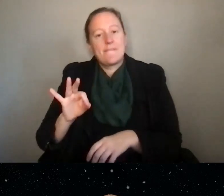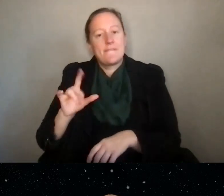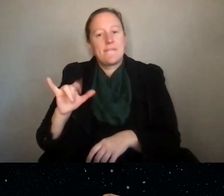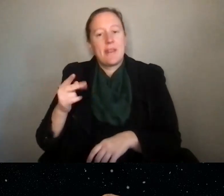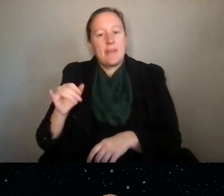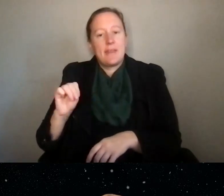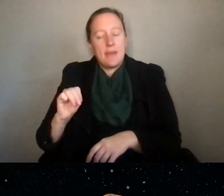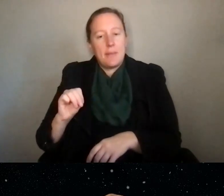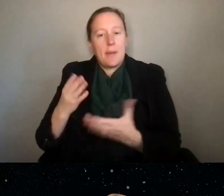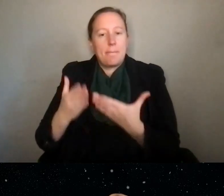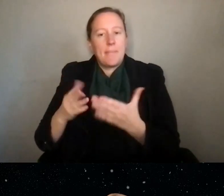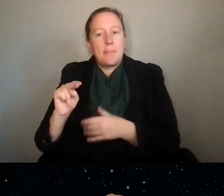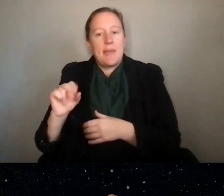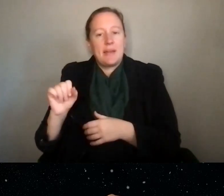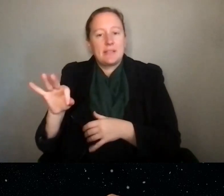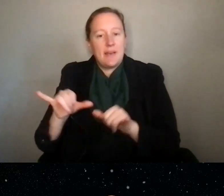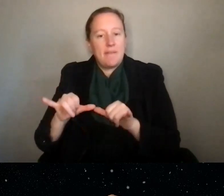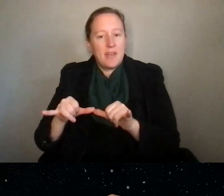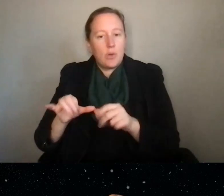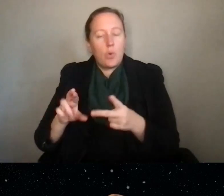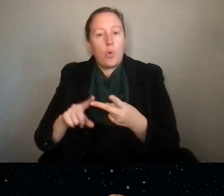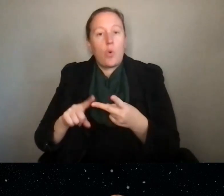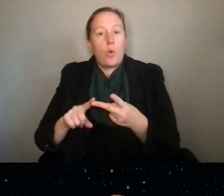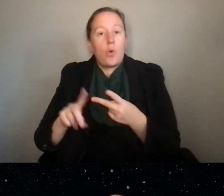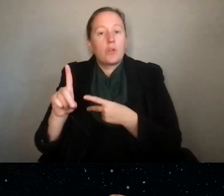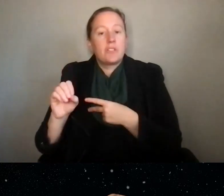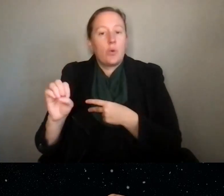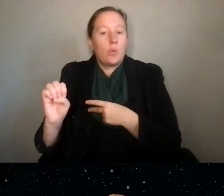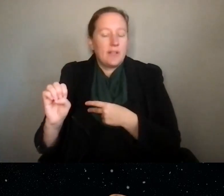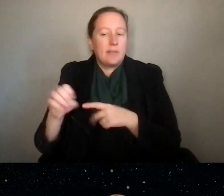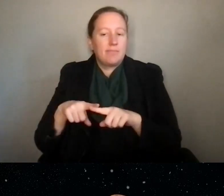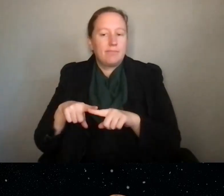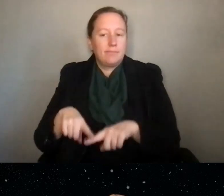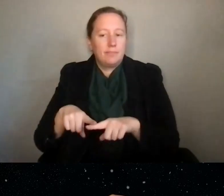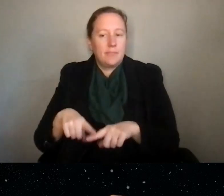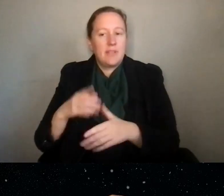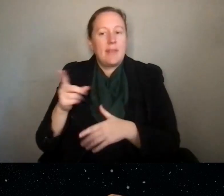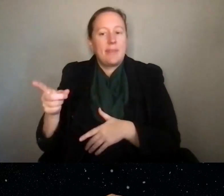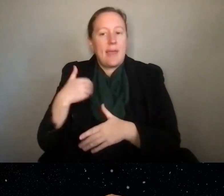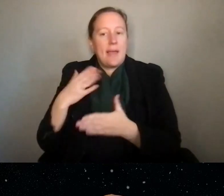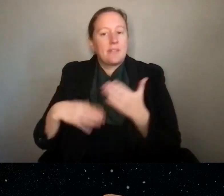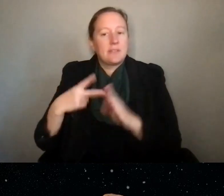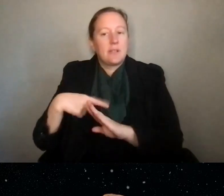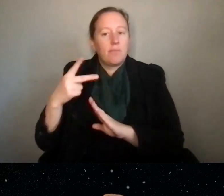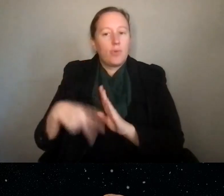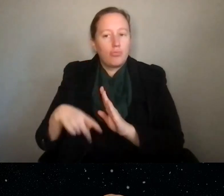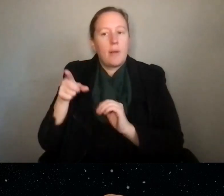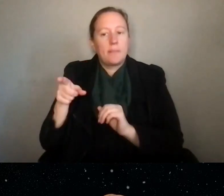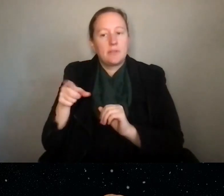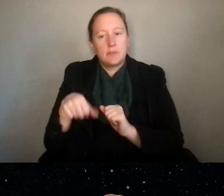NSF Engineering or you might be in Department of Energy. They do have some programs that are